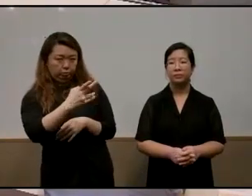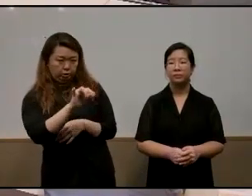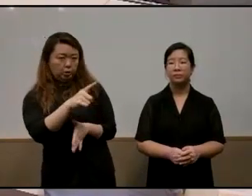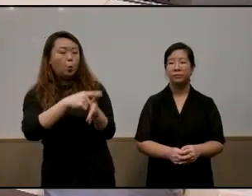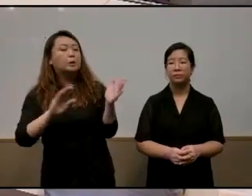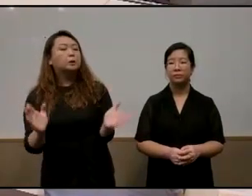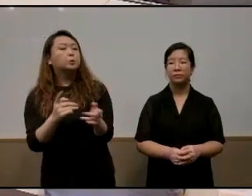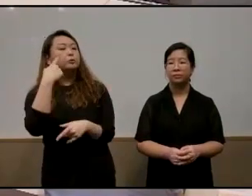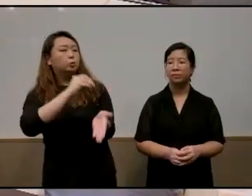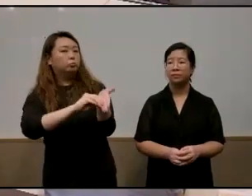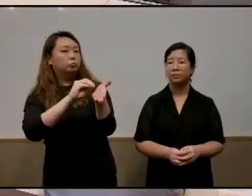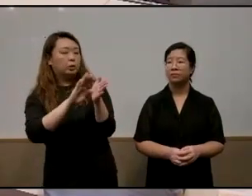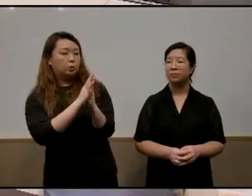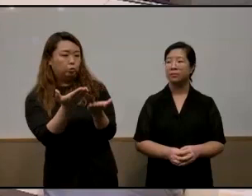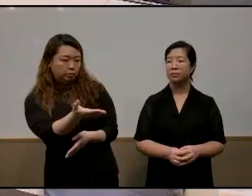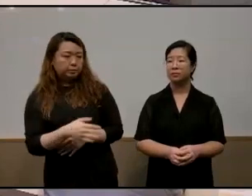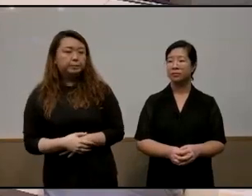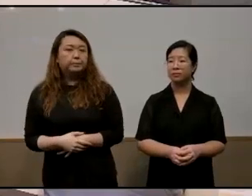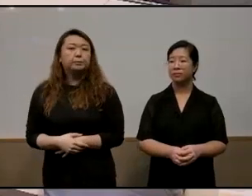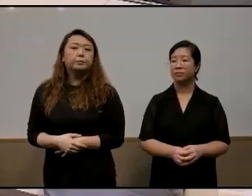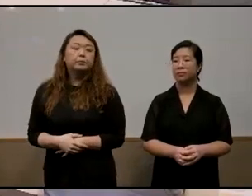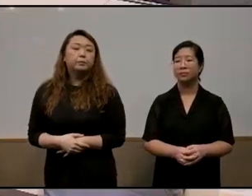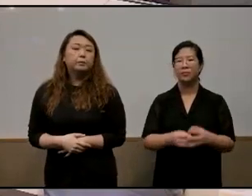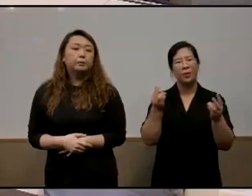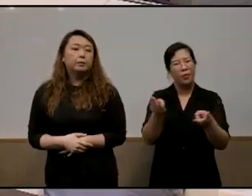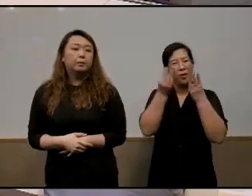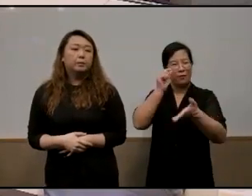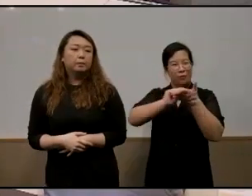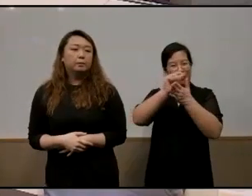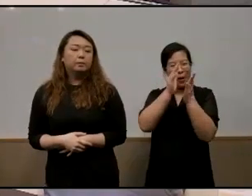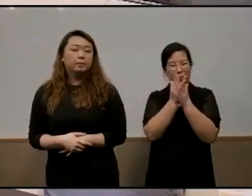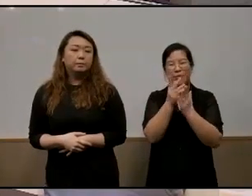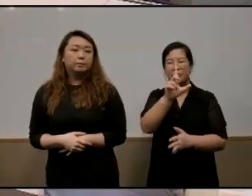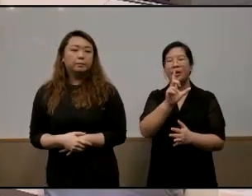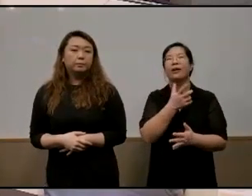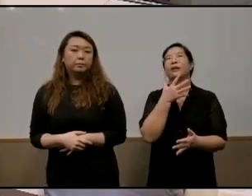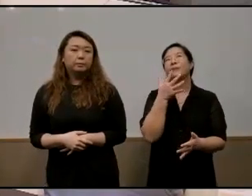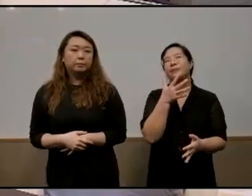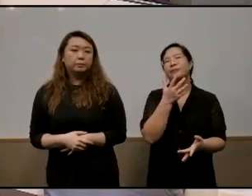motivation to write this book the motivation to write this book um so